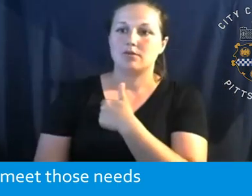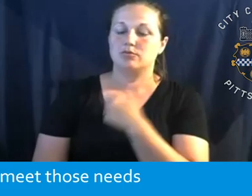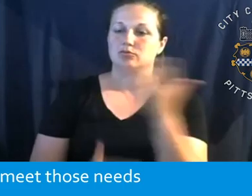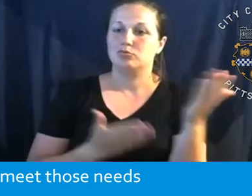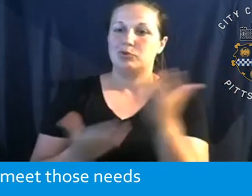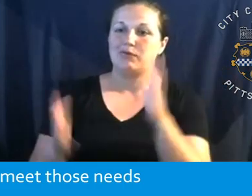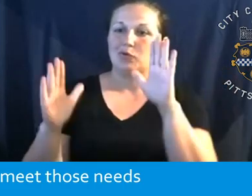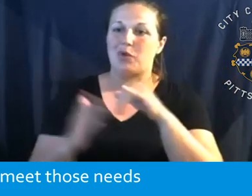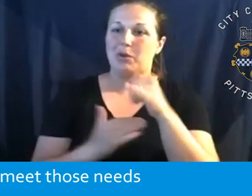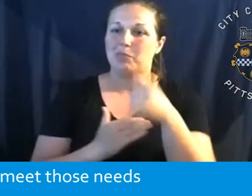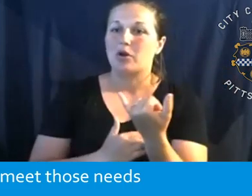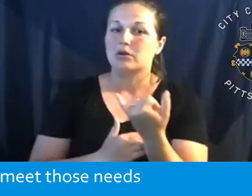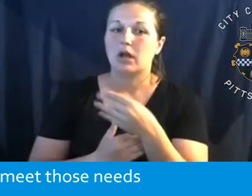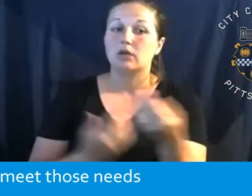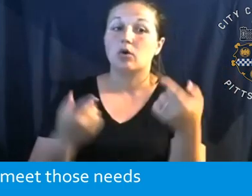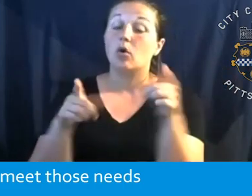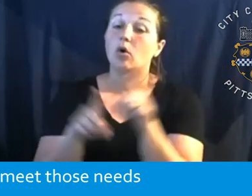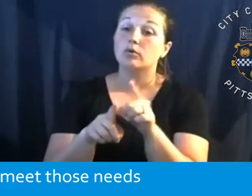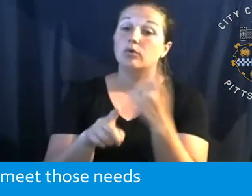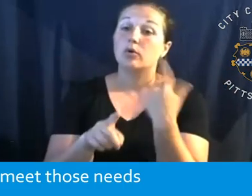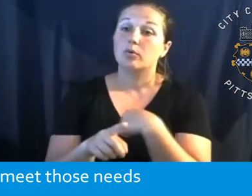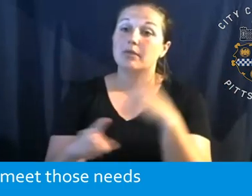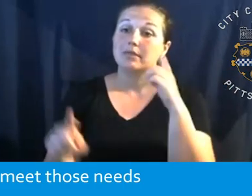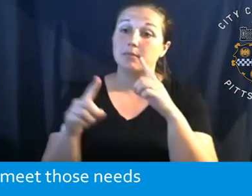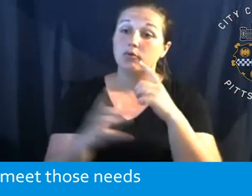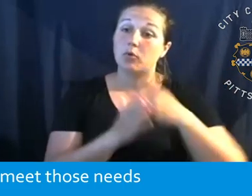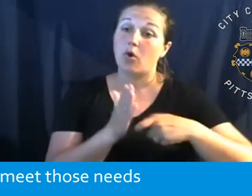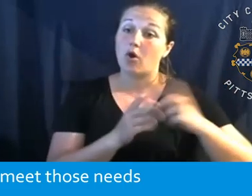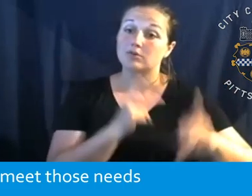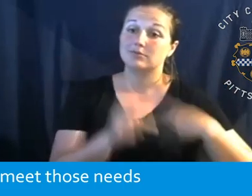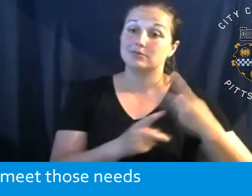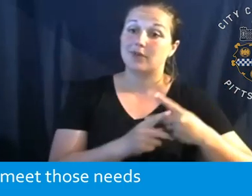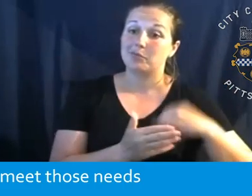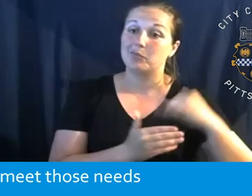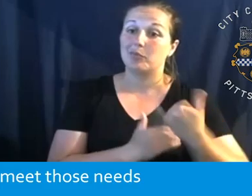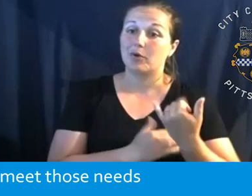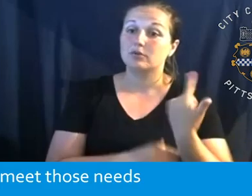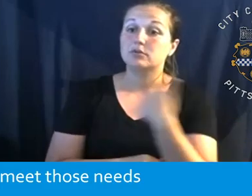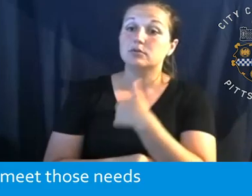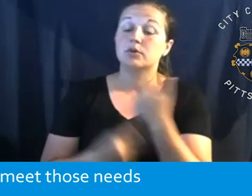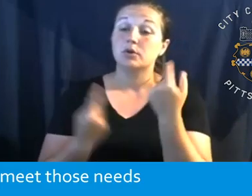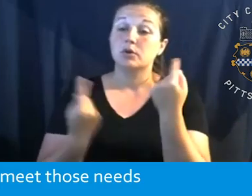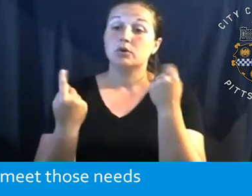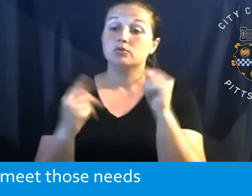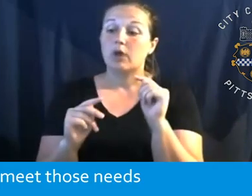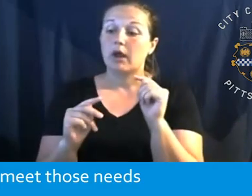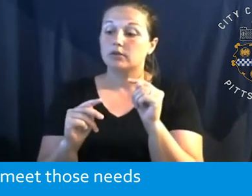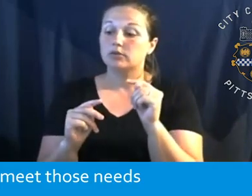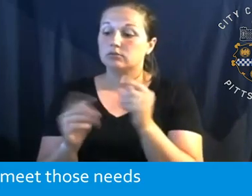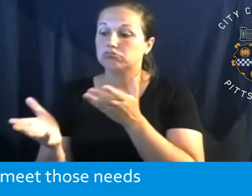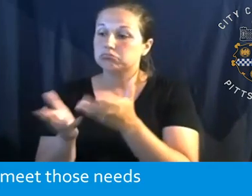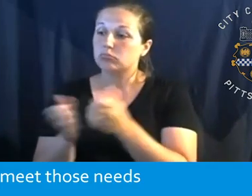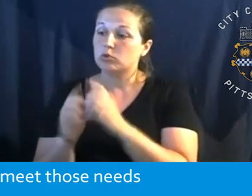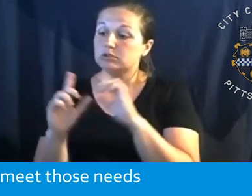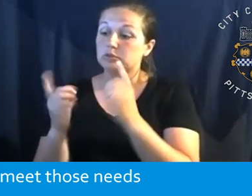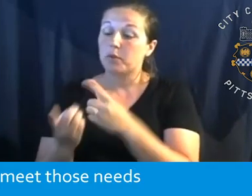citizens. And then also, um, we consider the cost and the type of projects. So we try to work on the department of public works to figure out, you know, is